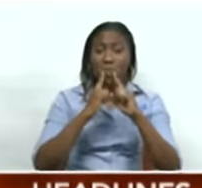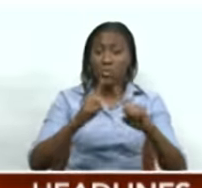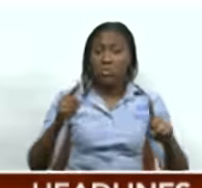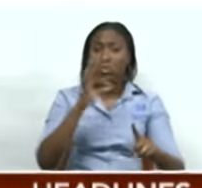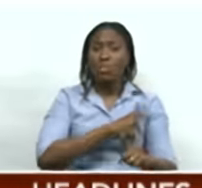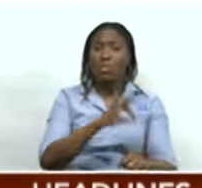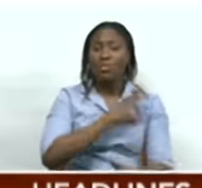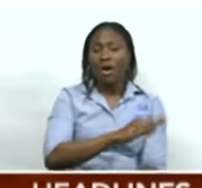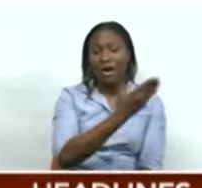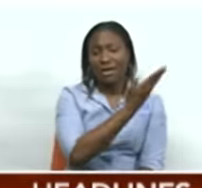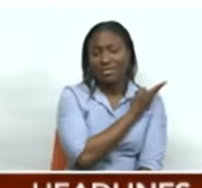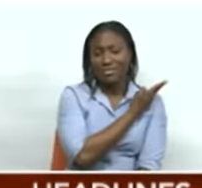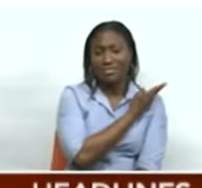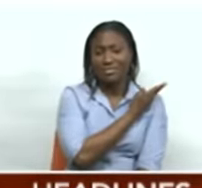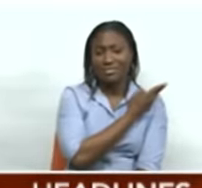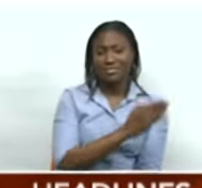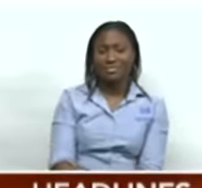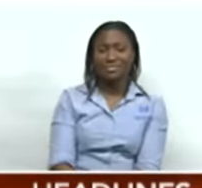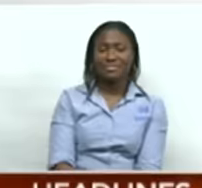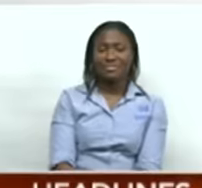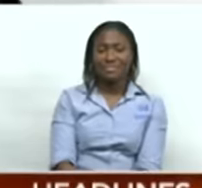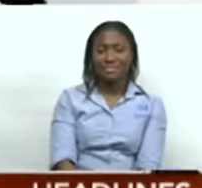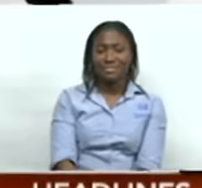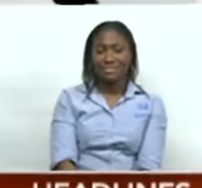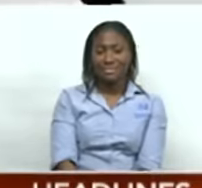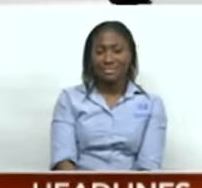Endcash. Scan, pay, done.